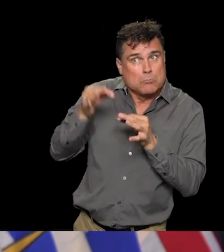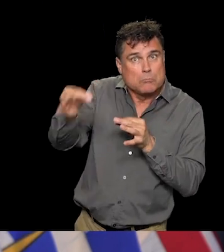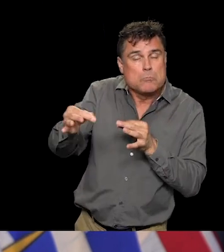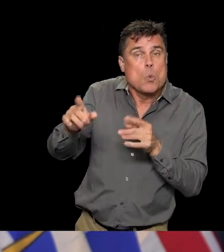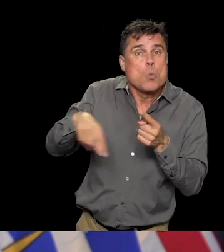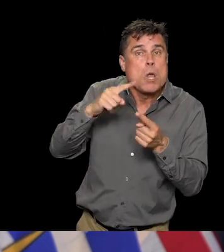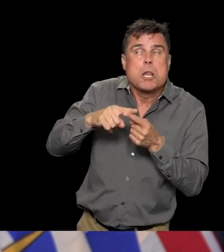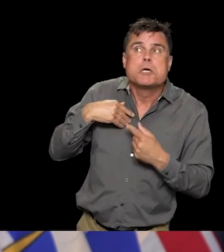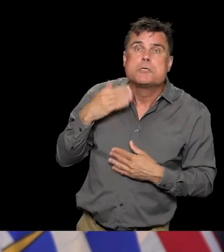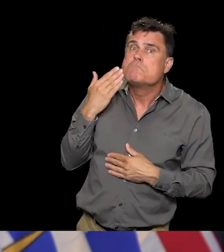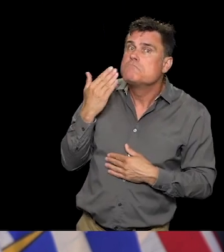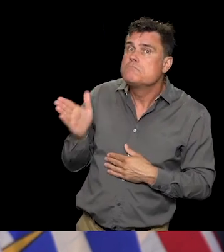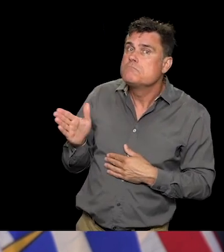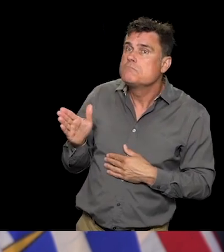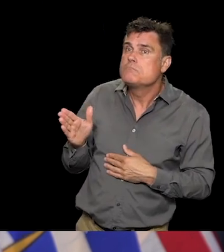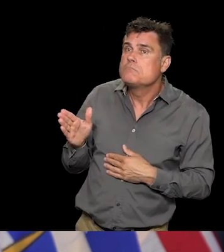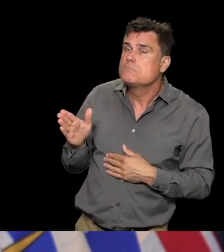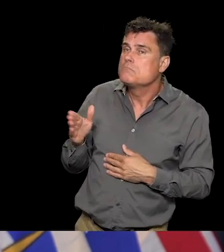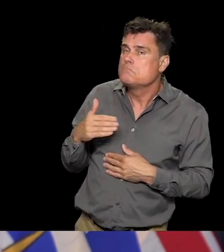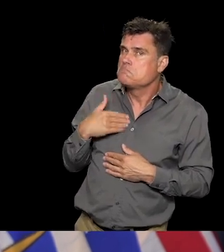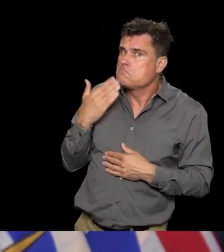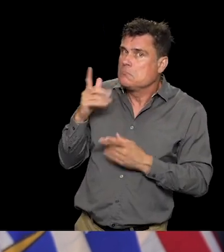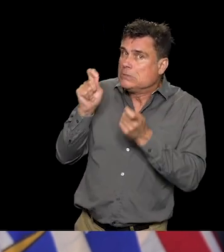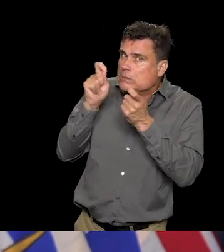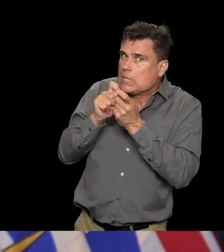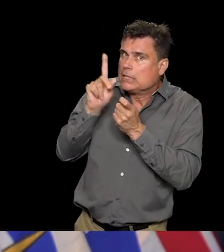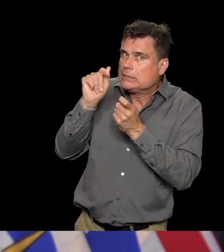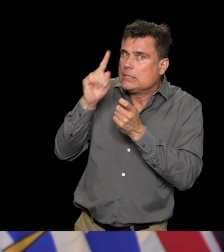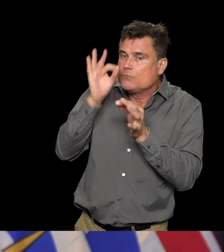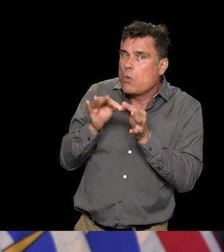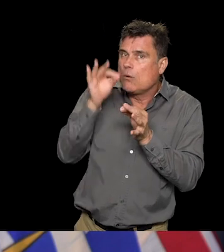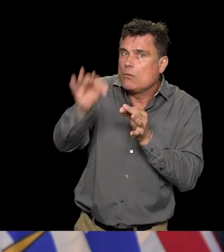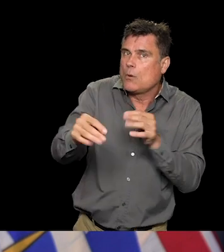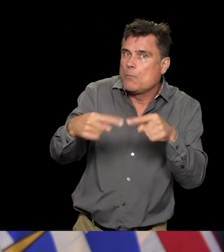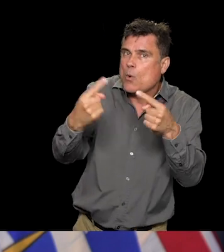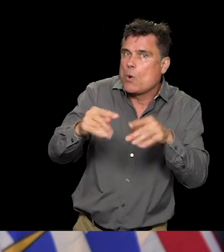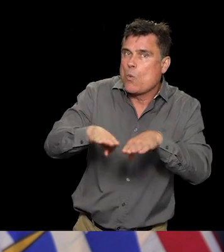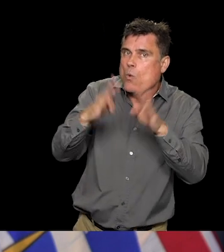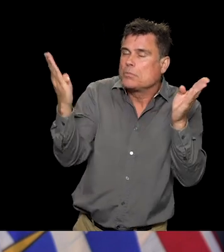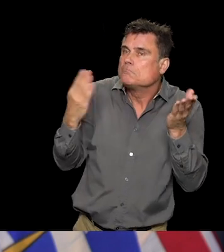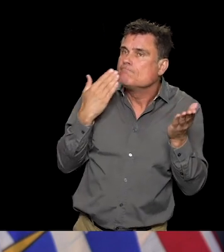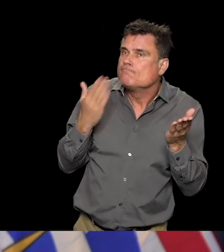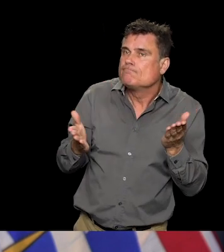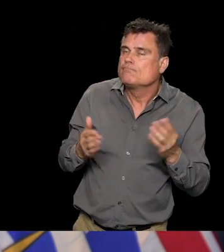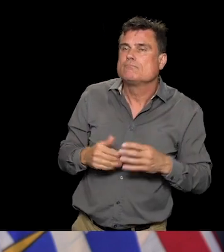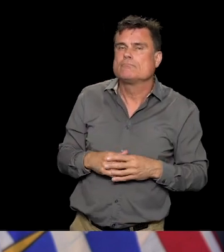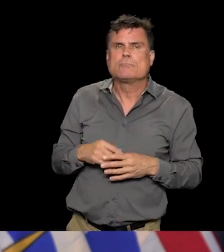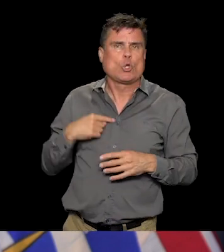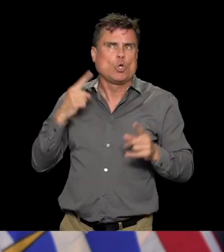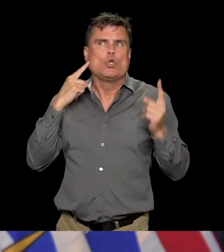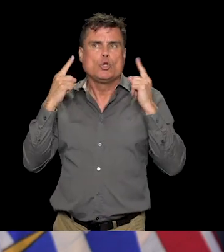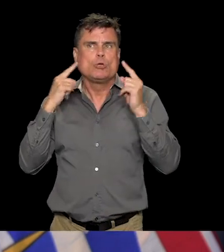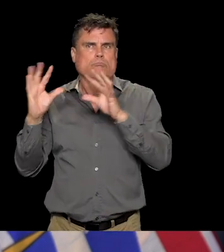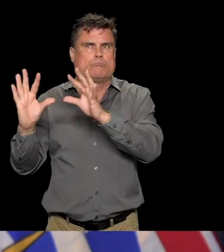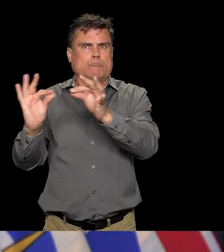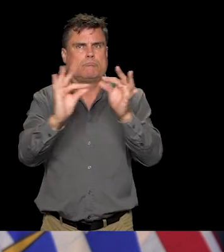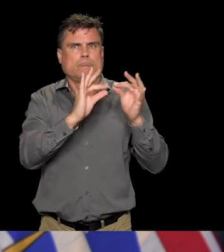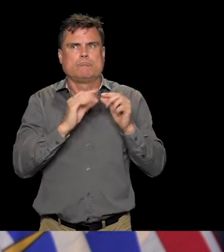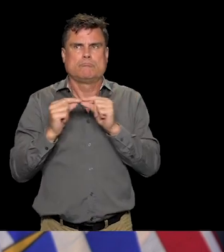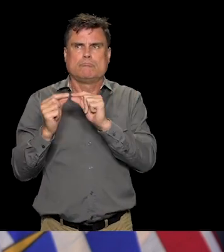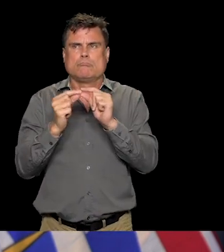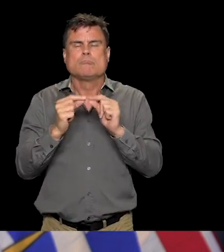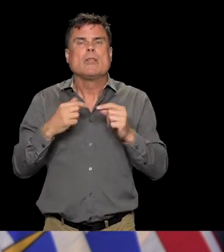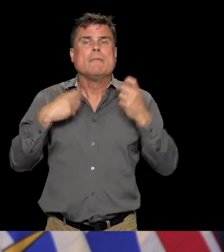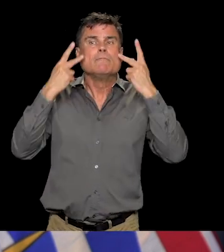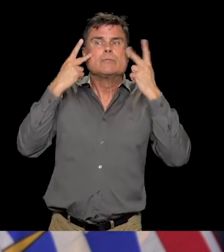the border. And I think that's the last thing we need right now. We need to focus on families. We need to focus on essential workers and being able